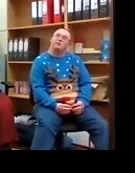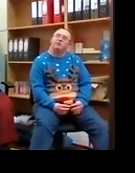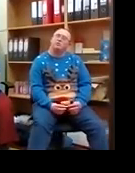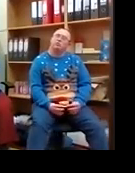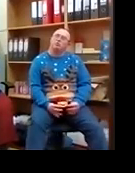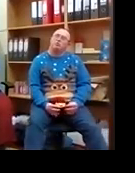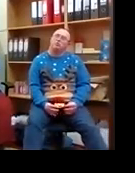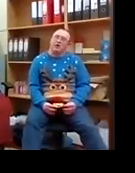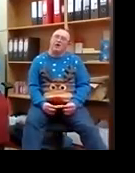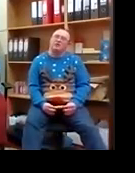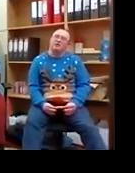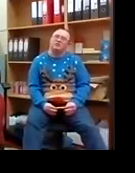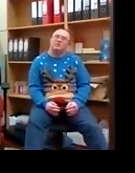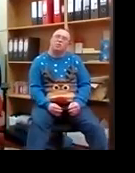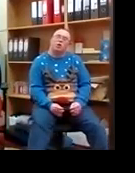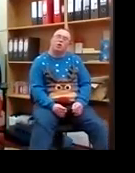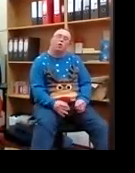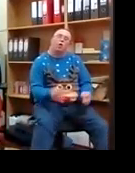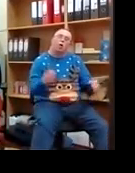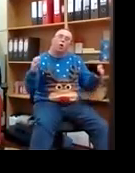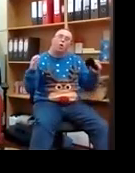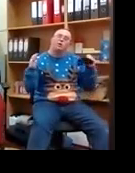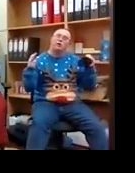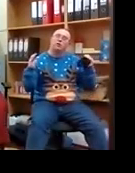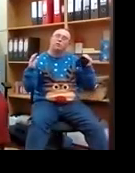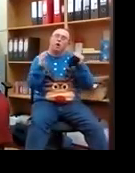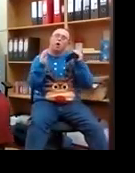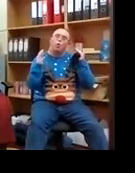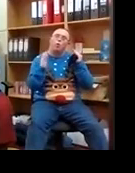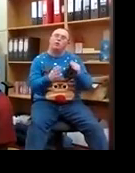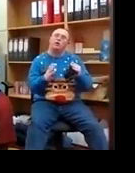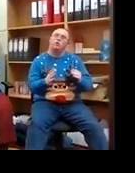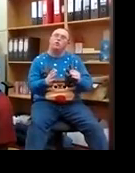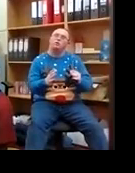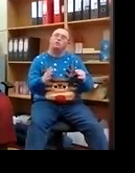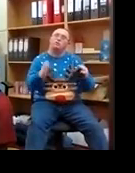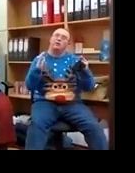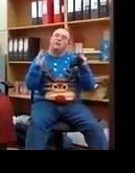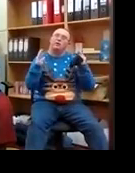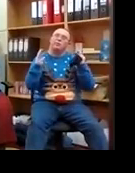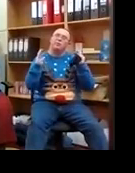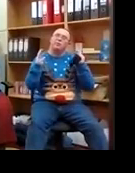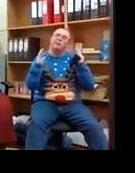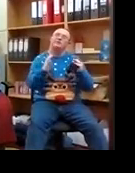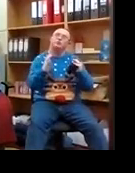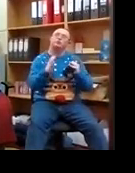and friends friends know basically together